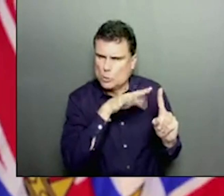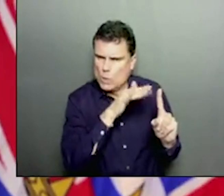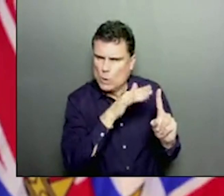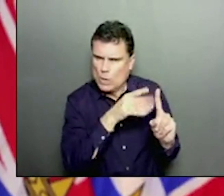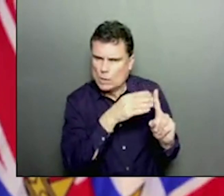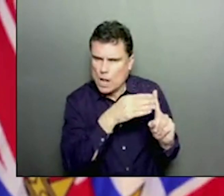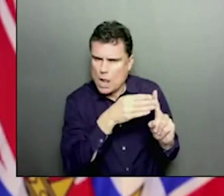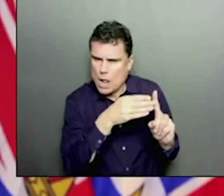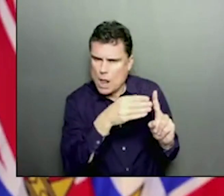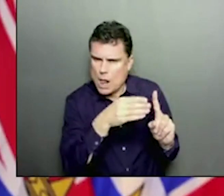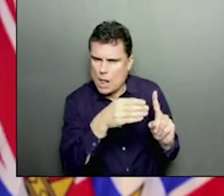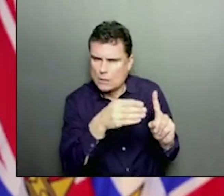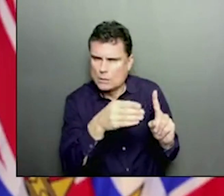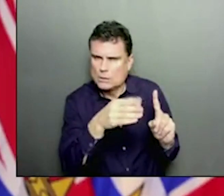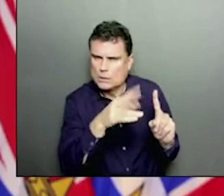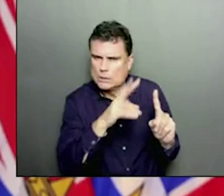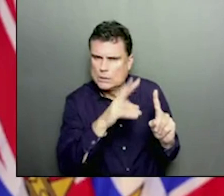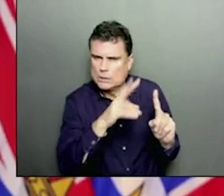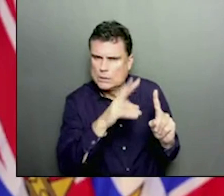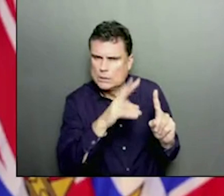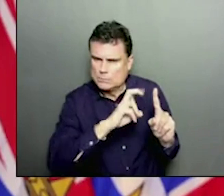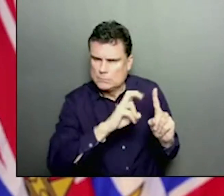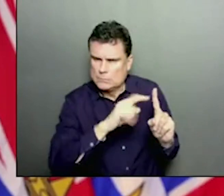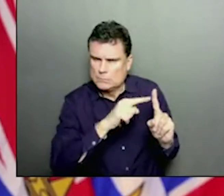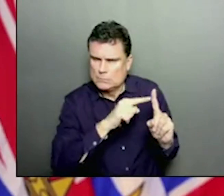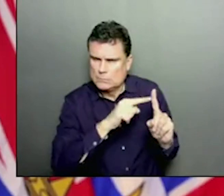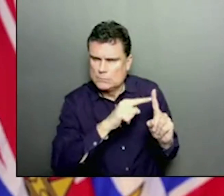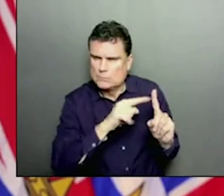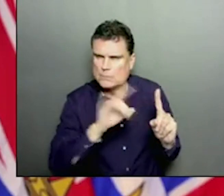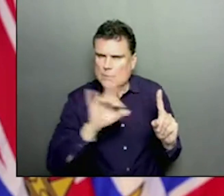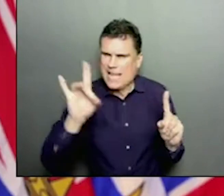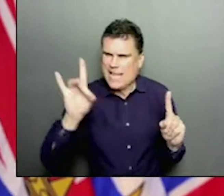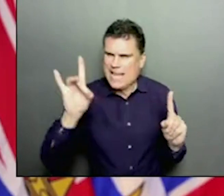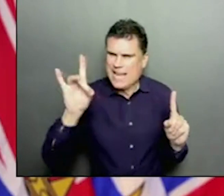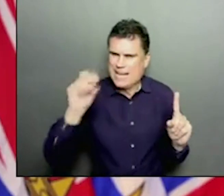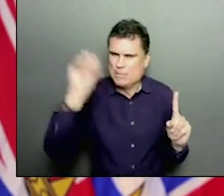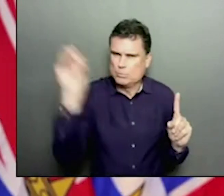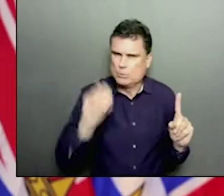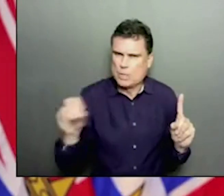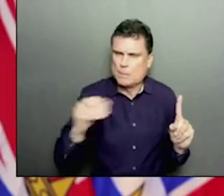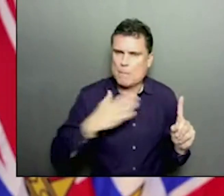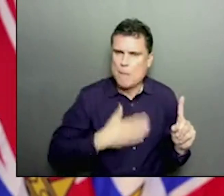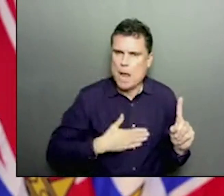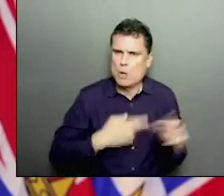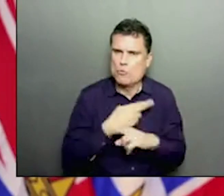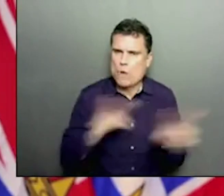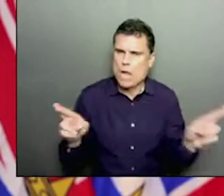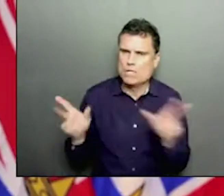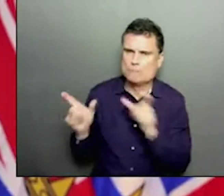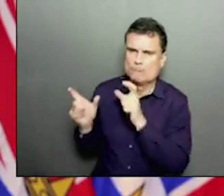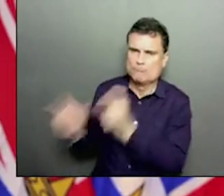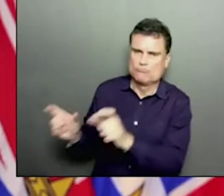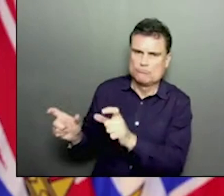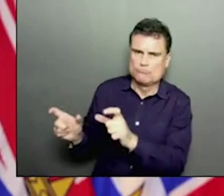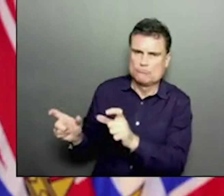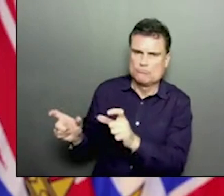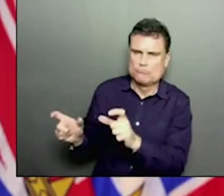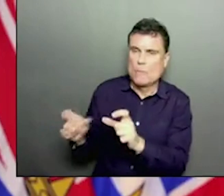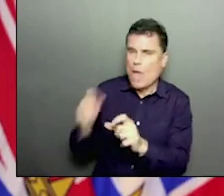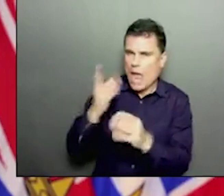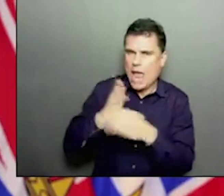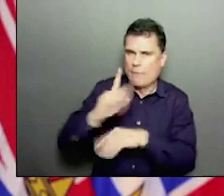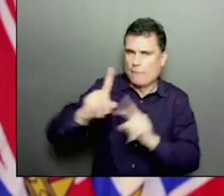What we don't know is how long that protection lasts. And that's what the second dose helps with, making sure it lasts longer.